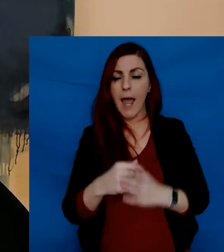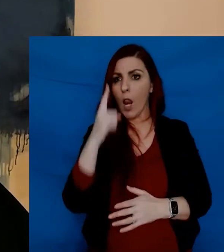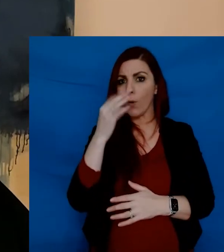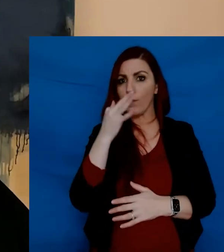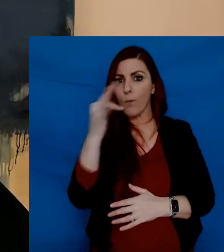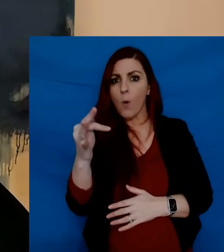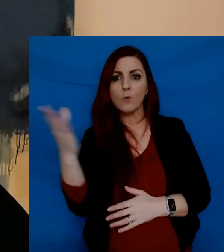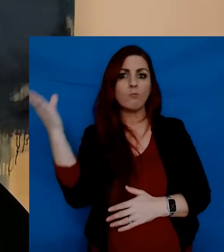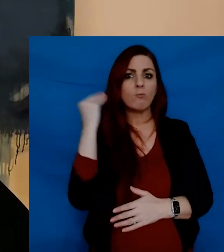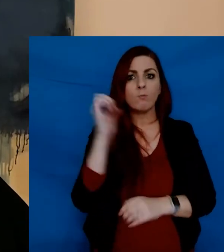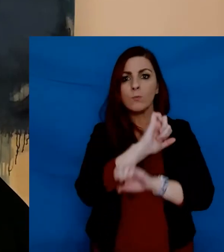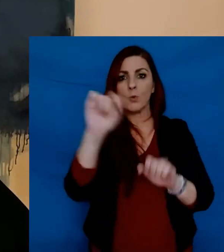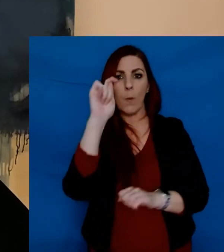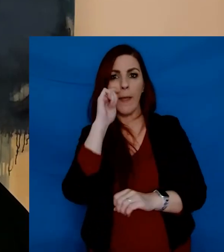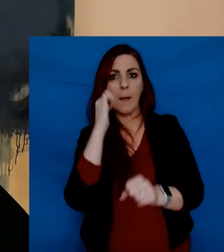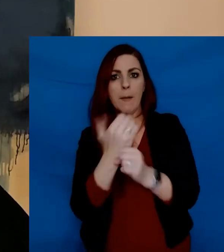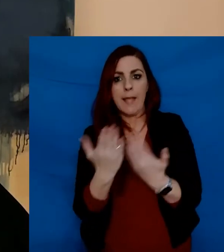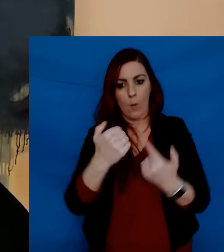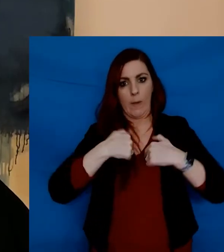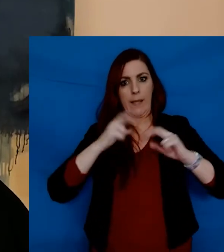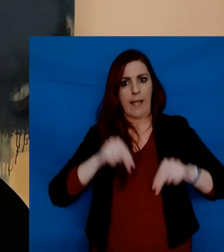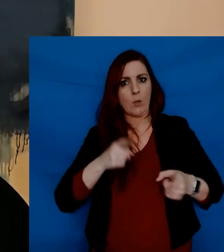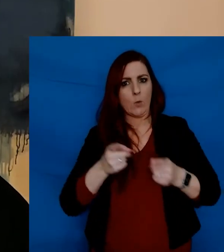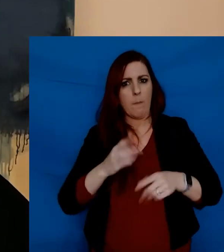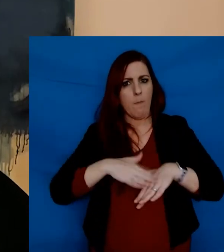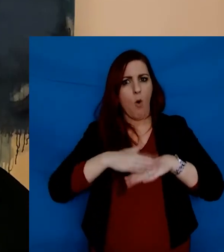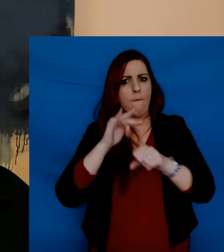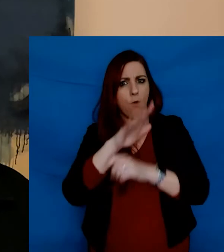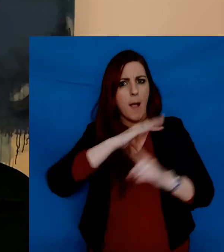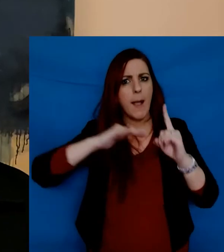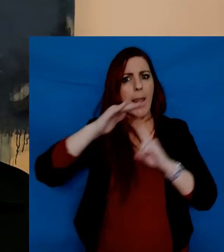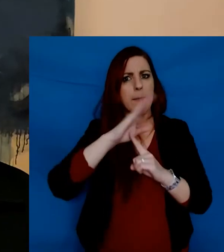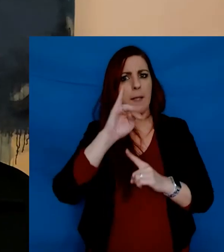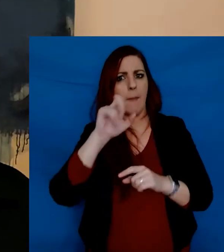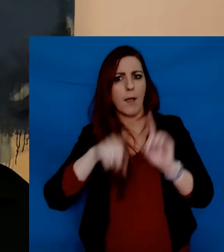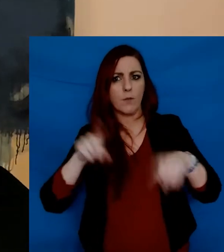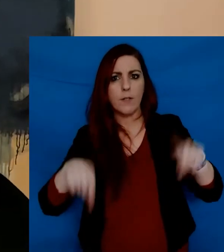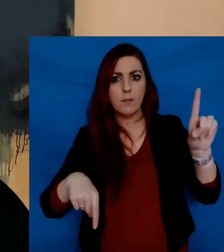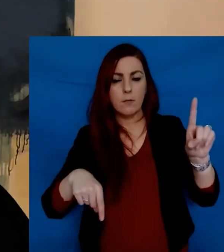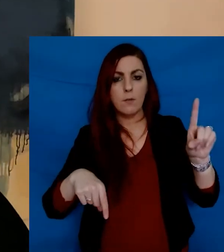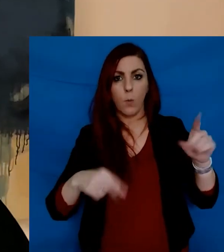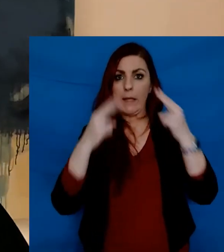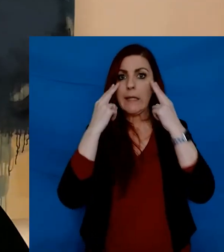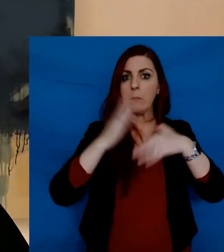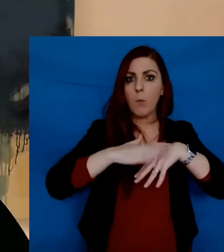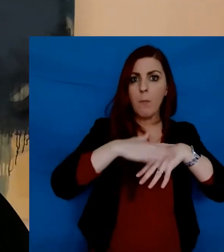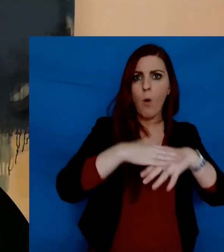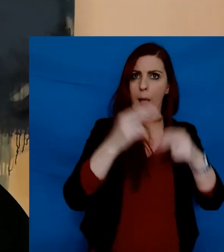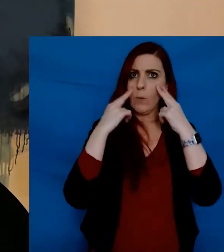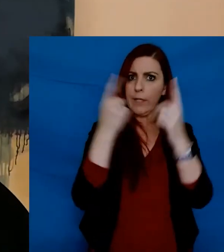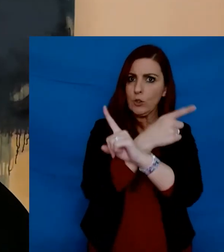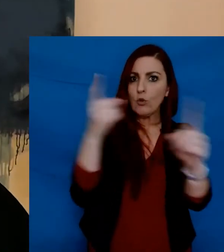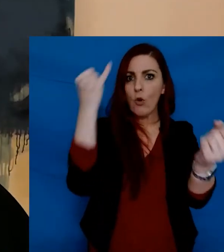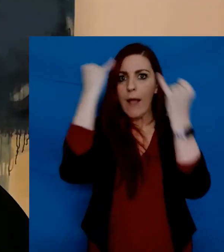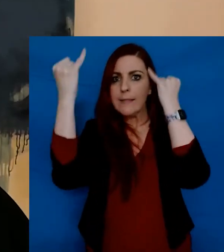I really look forward to hearing what you think about how we can do more in this area. We have a lot to do and we